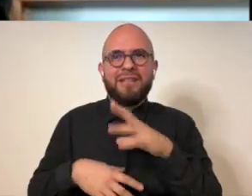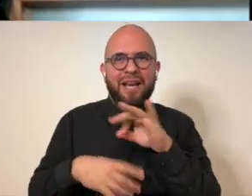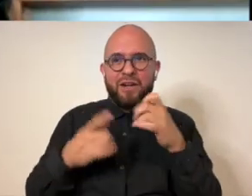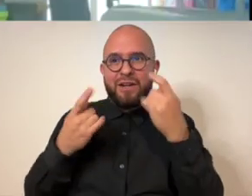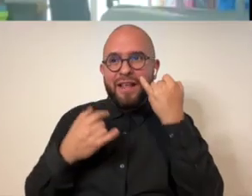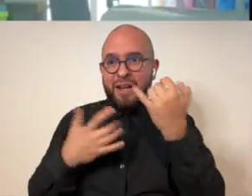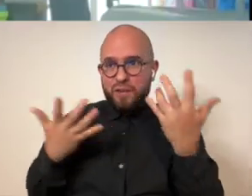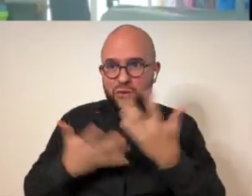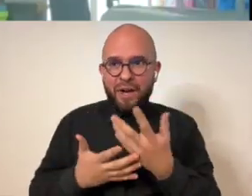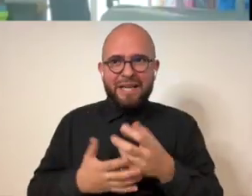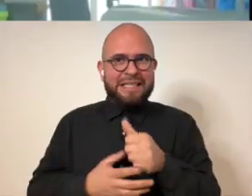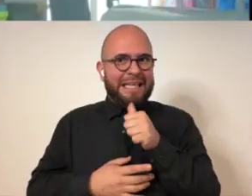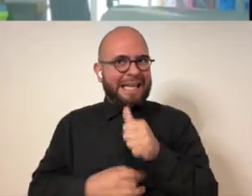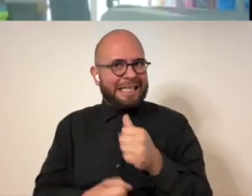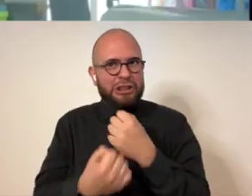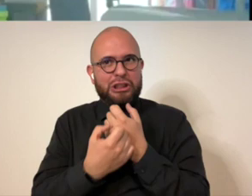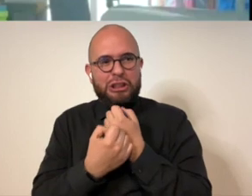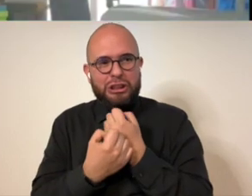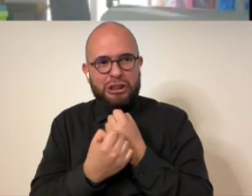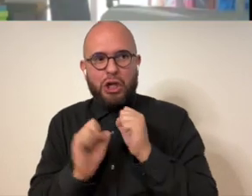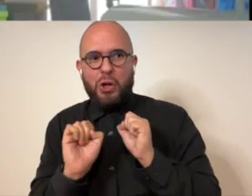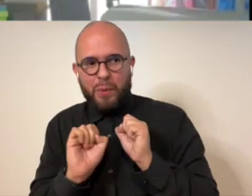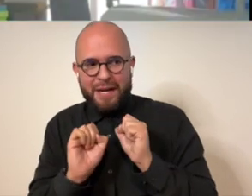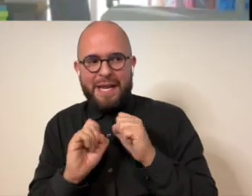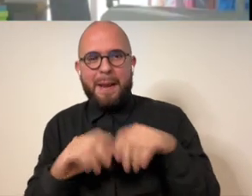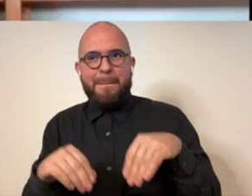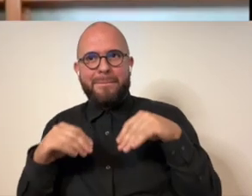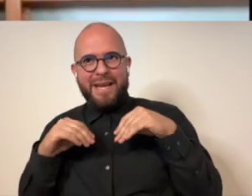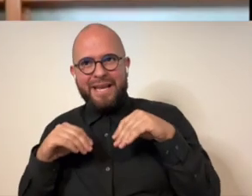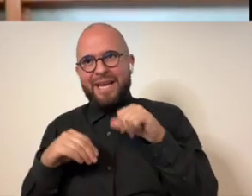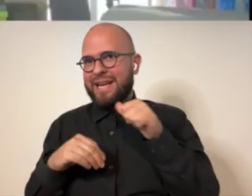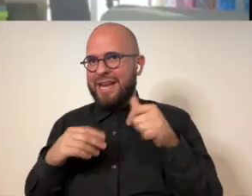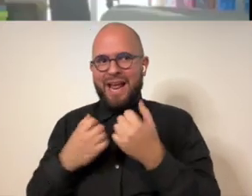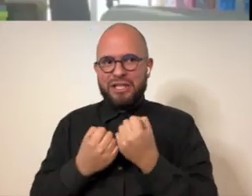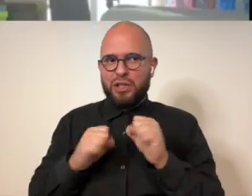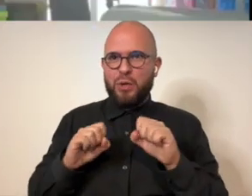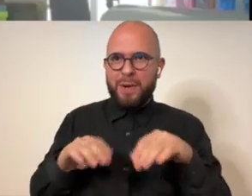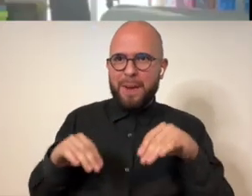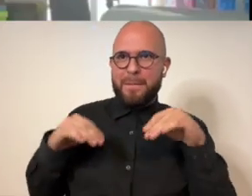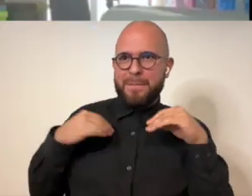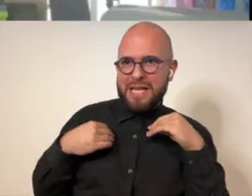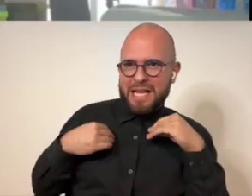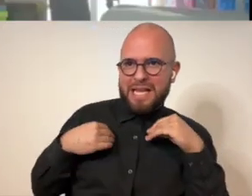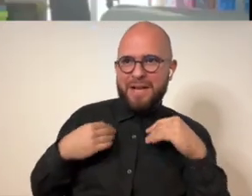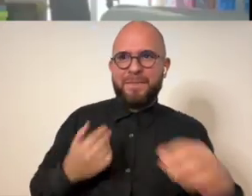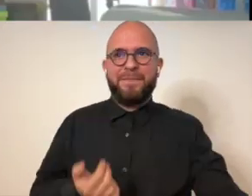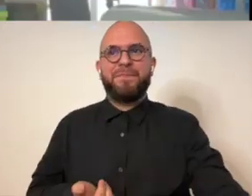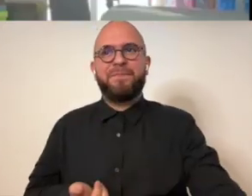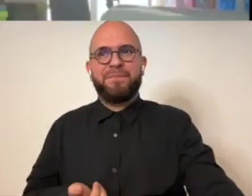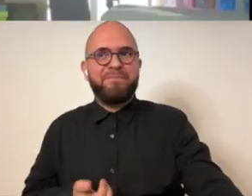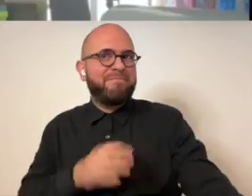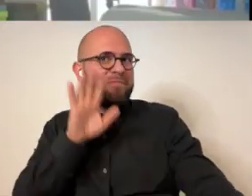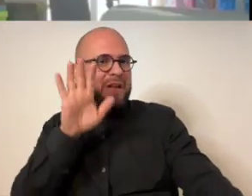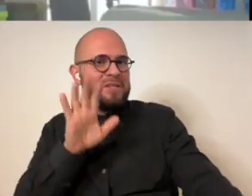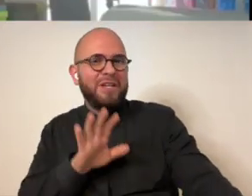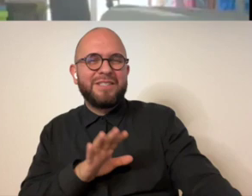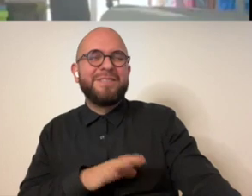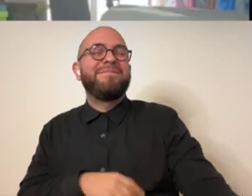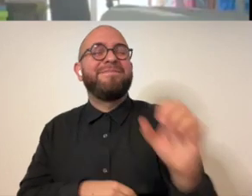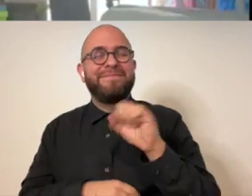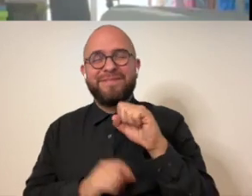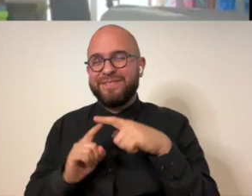insecurity blanket as opposed to a security blanket that's awesome and i always wanted to return to that and i didn't quite have the